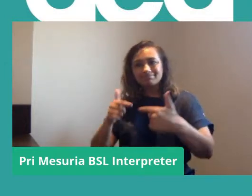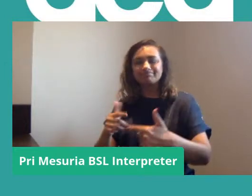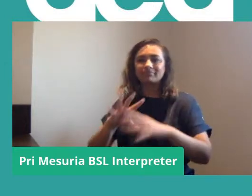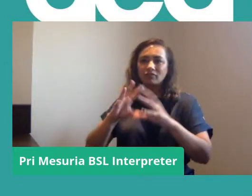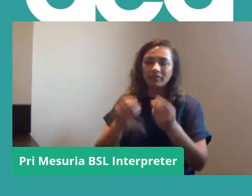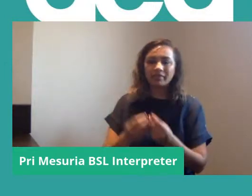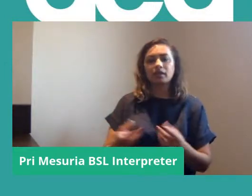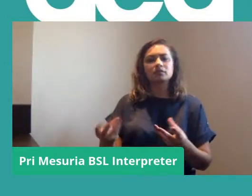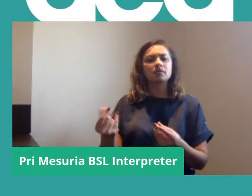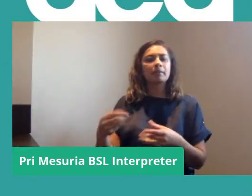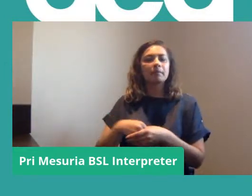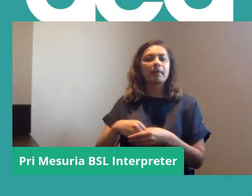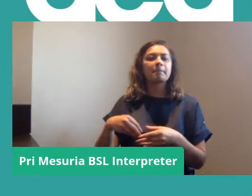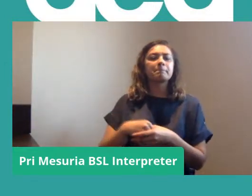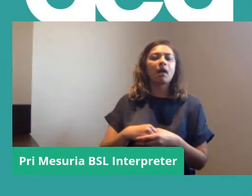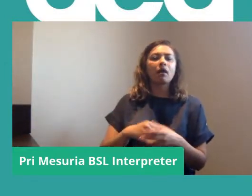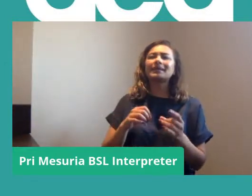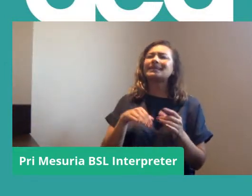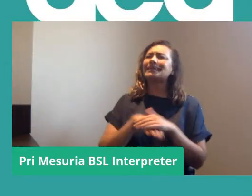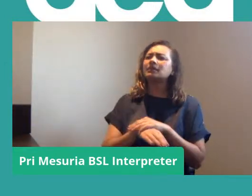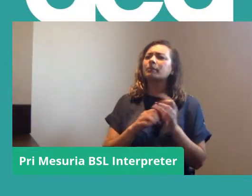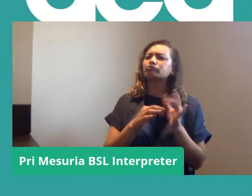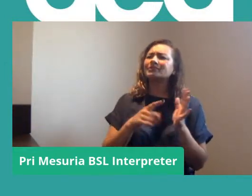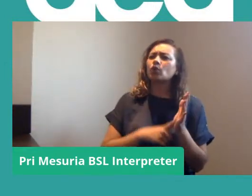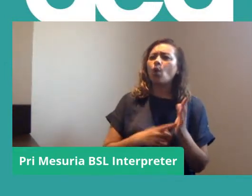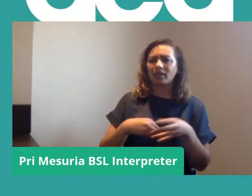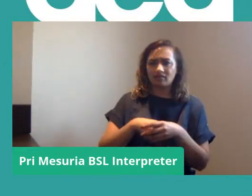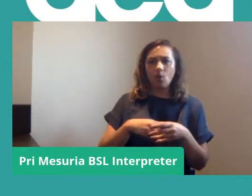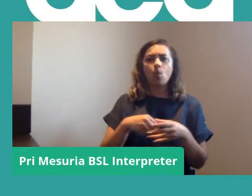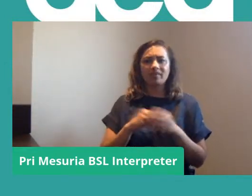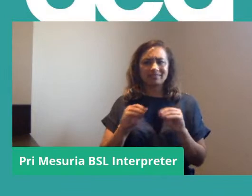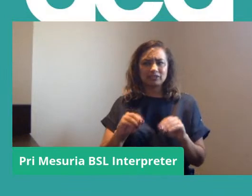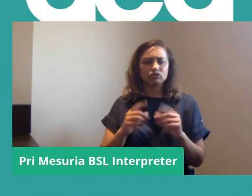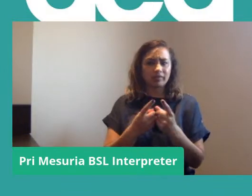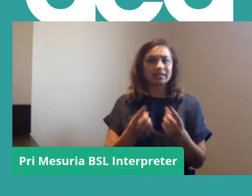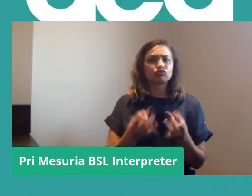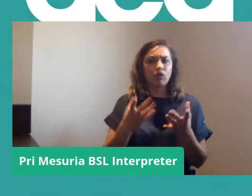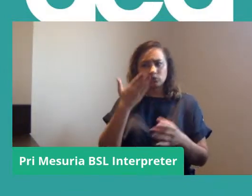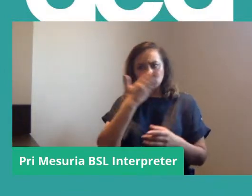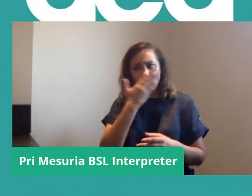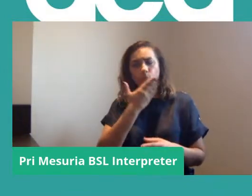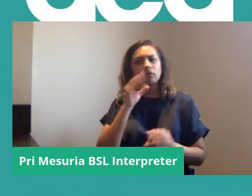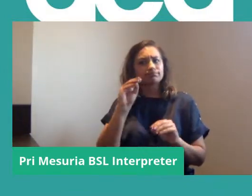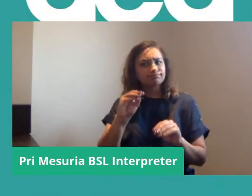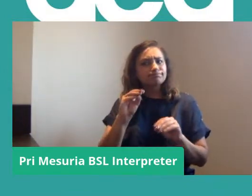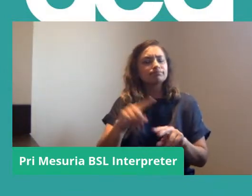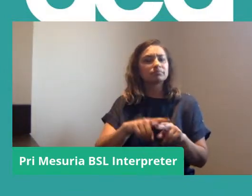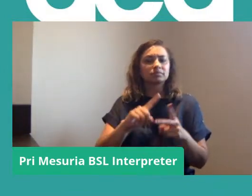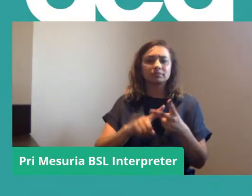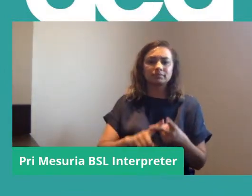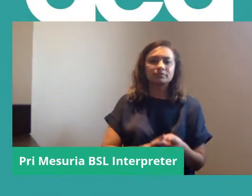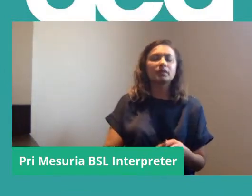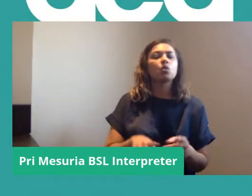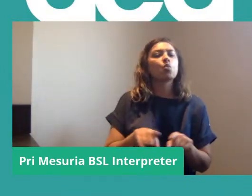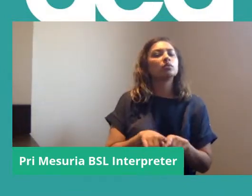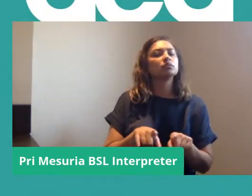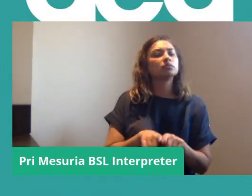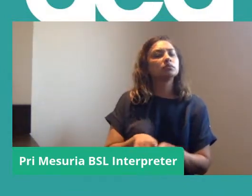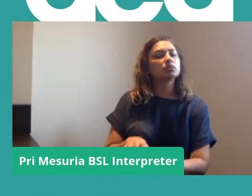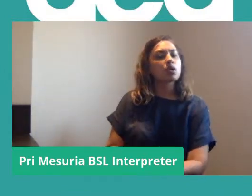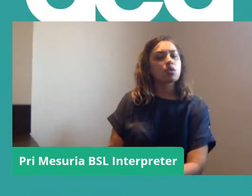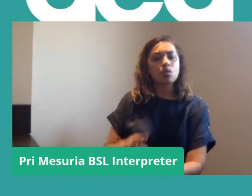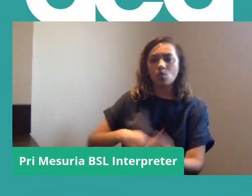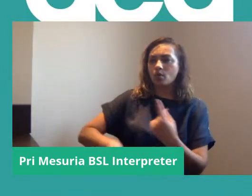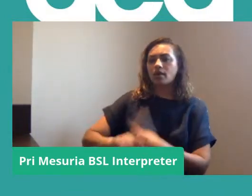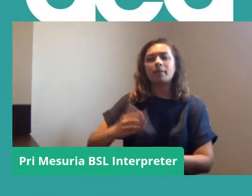our district in Bristol were involved in that and they did the strike school. Off of the back of that, we